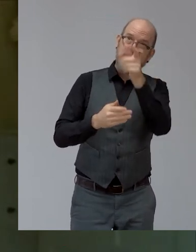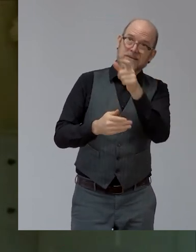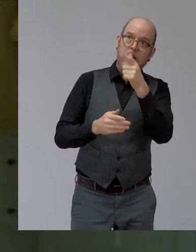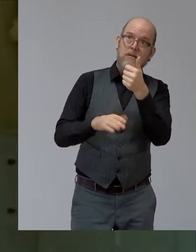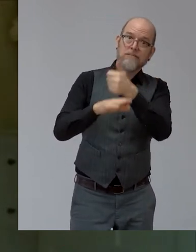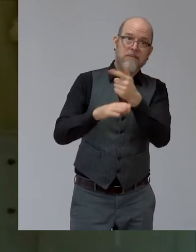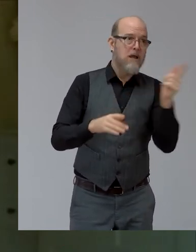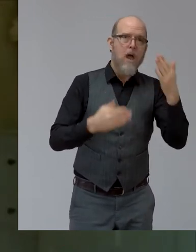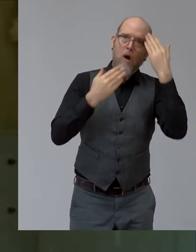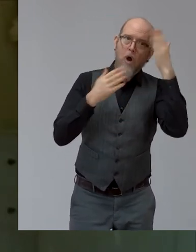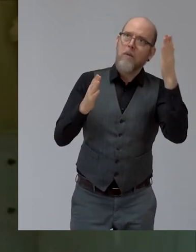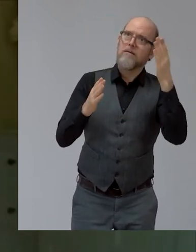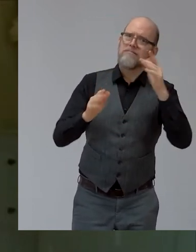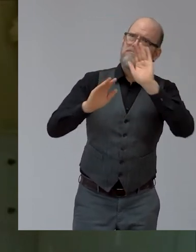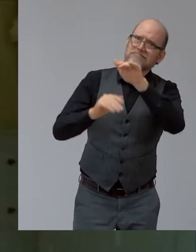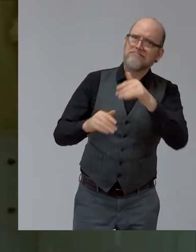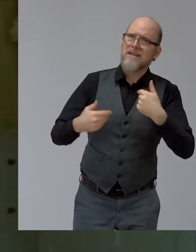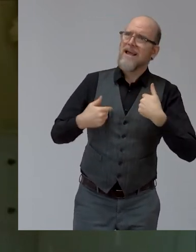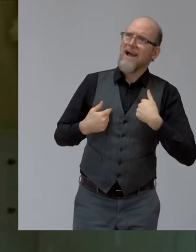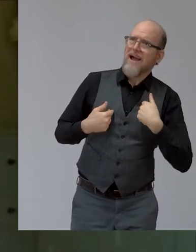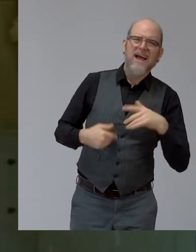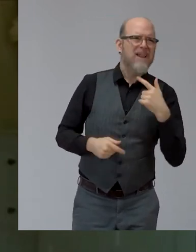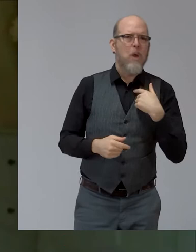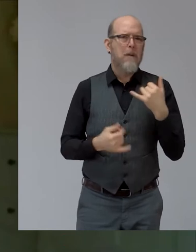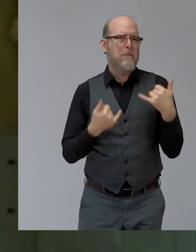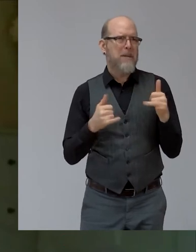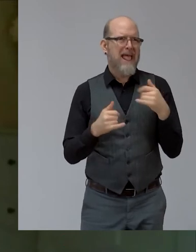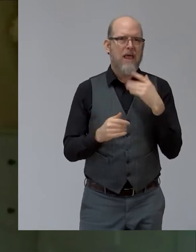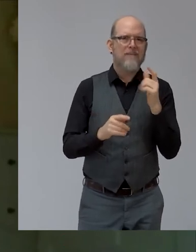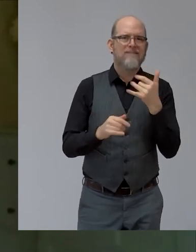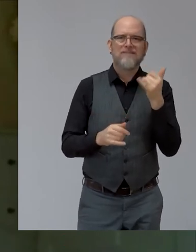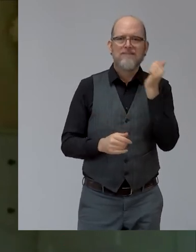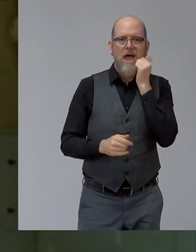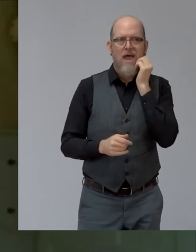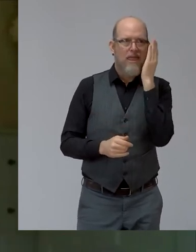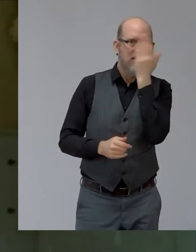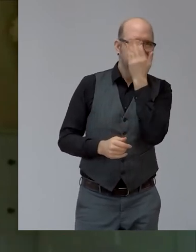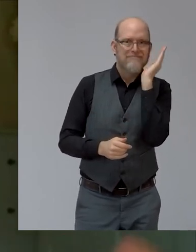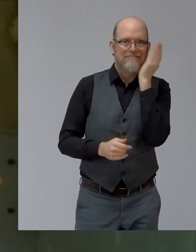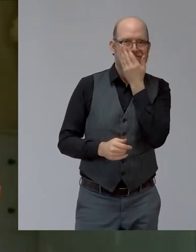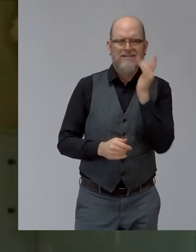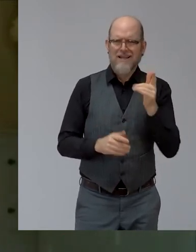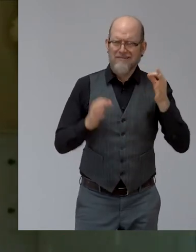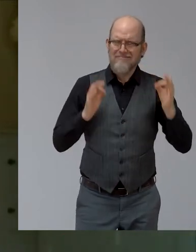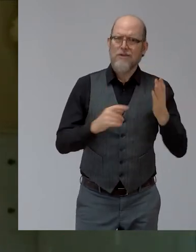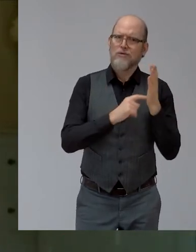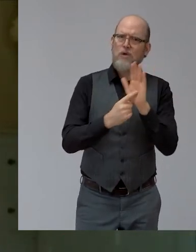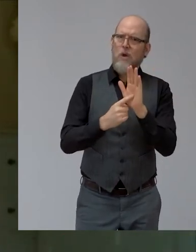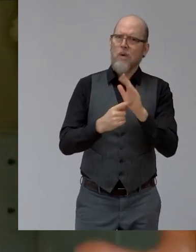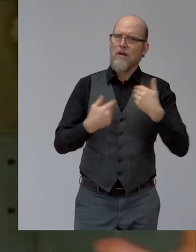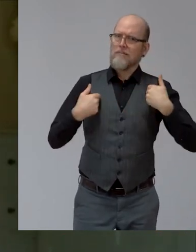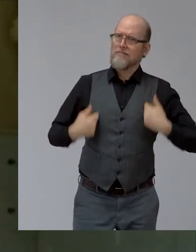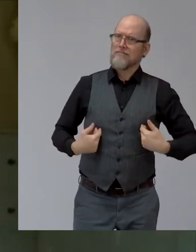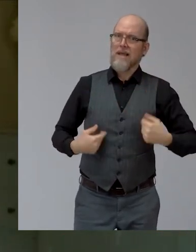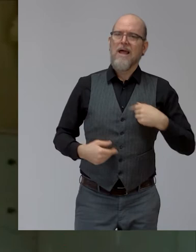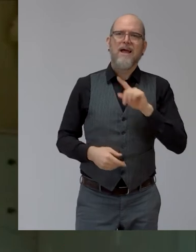to be something you're not, which is what you're doing if you're hiding a disability, sure. So I am what I am, you know, big,